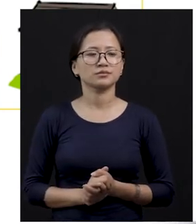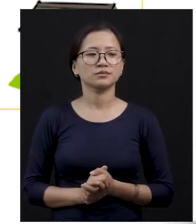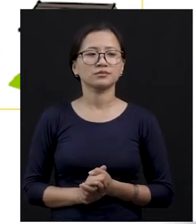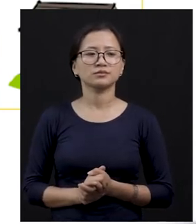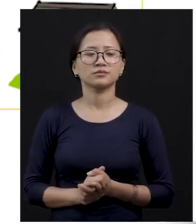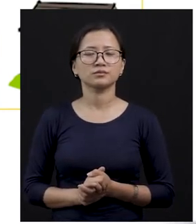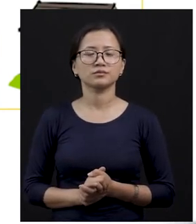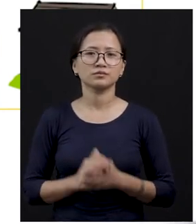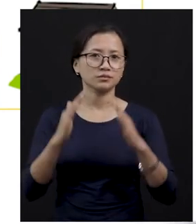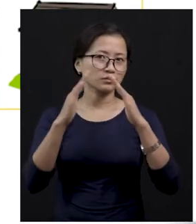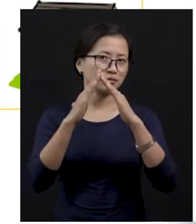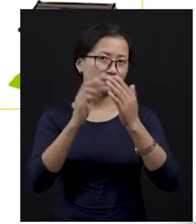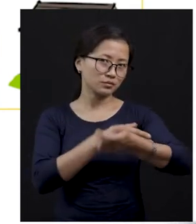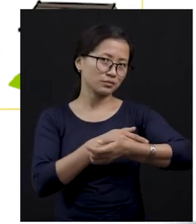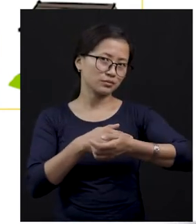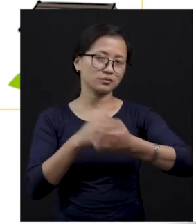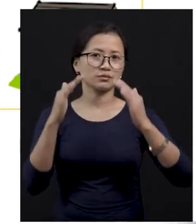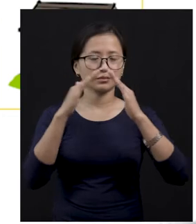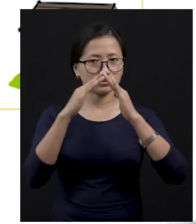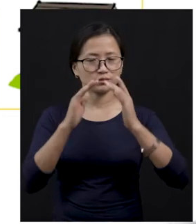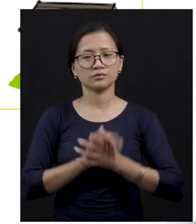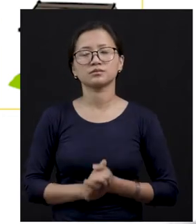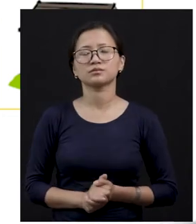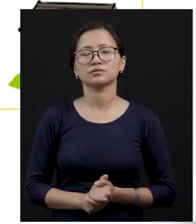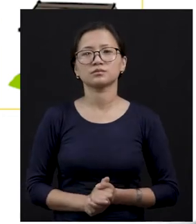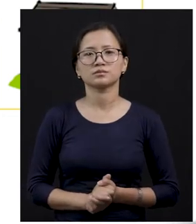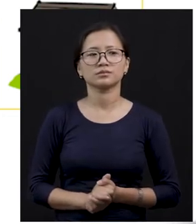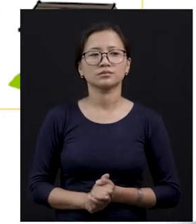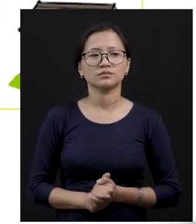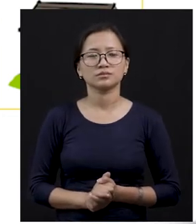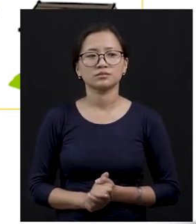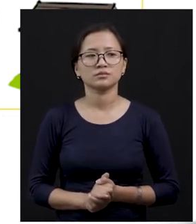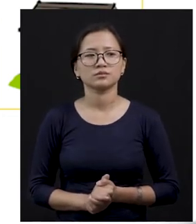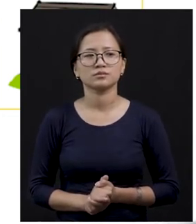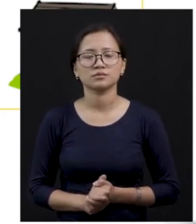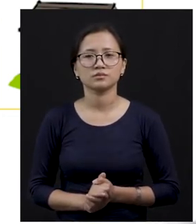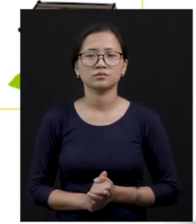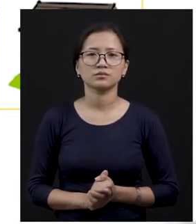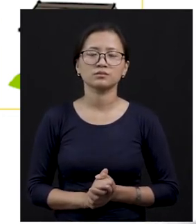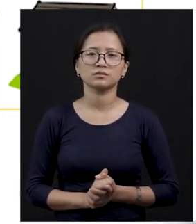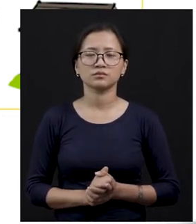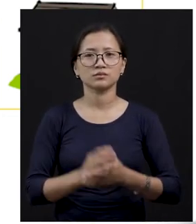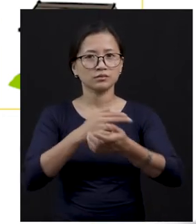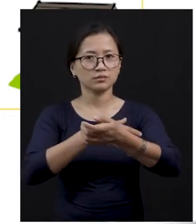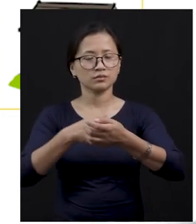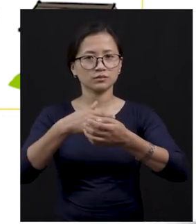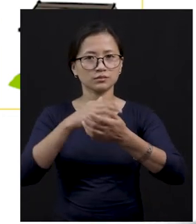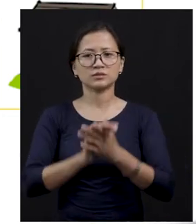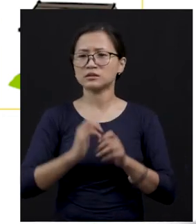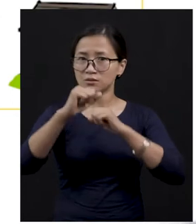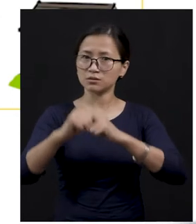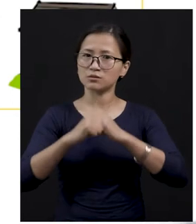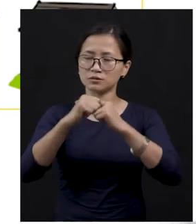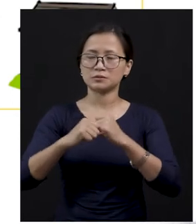pig and the home's name is S-T-Y, okay? Pigsty. Next, nae nae horse,